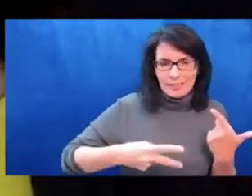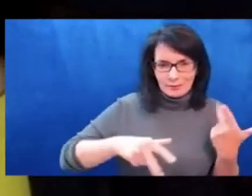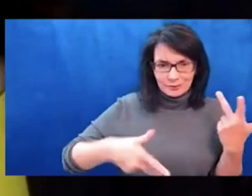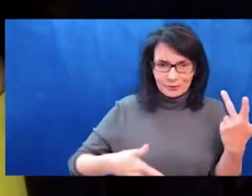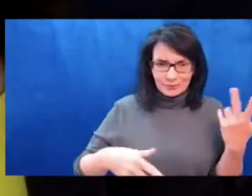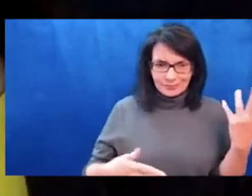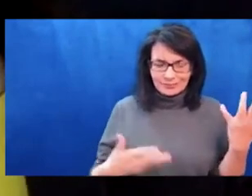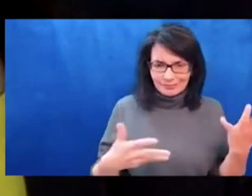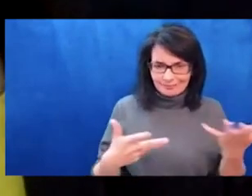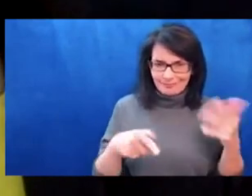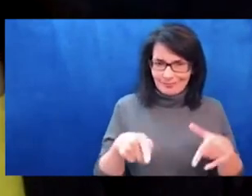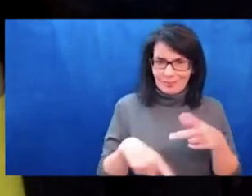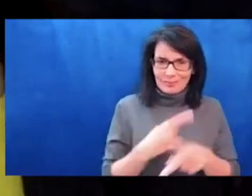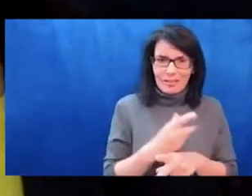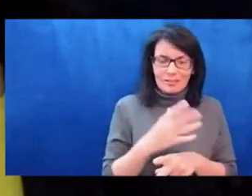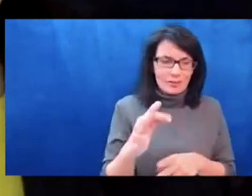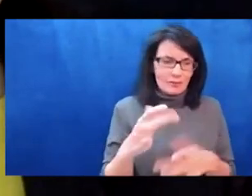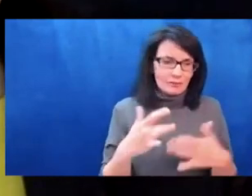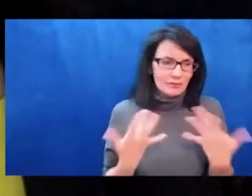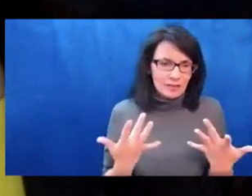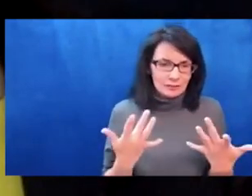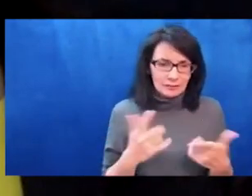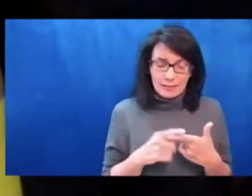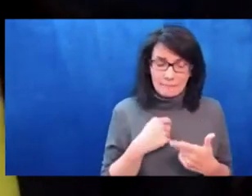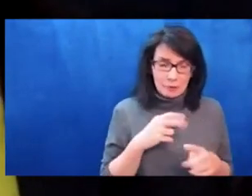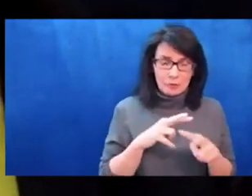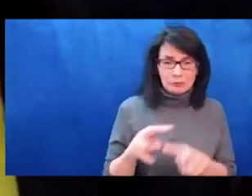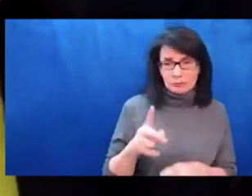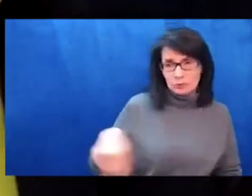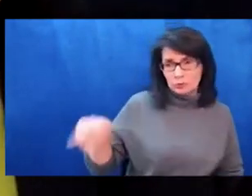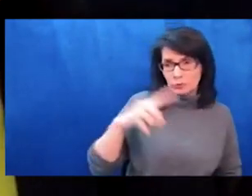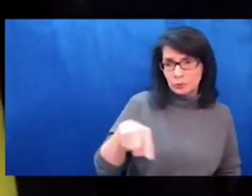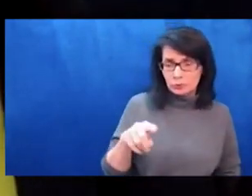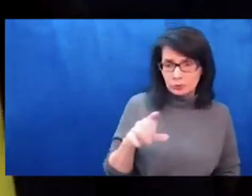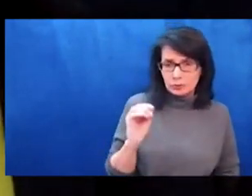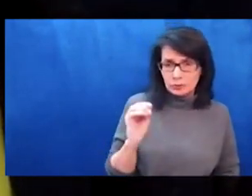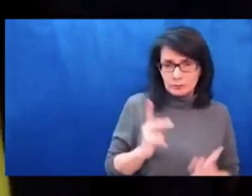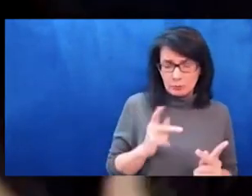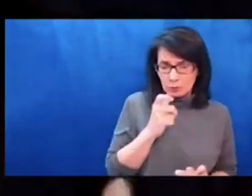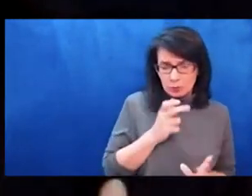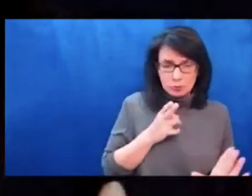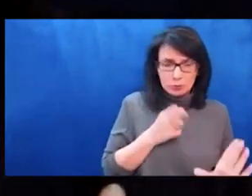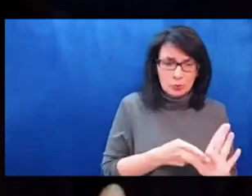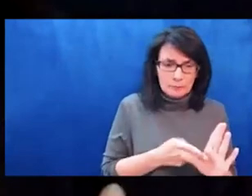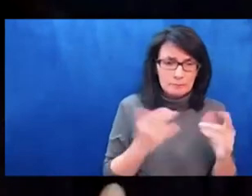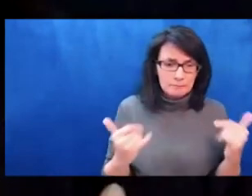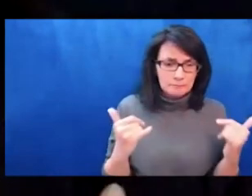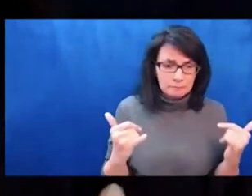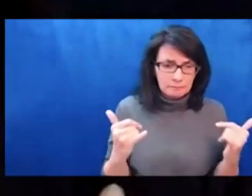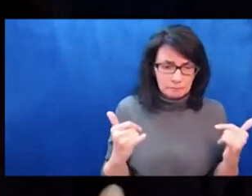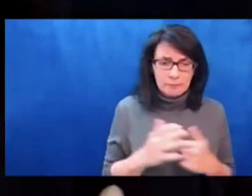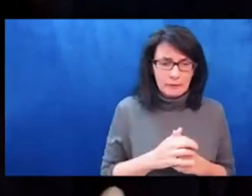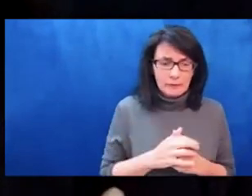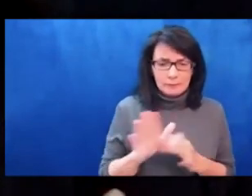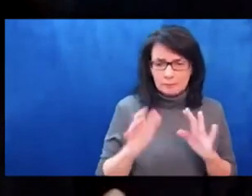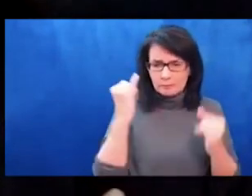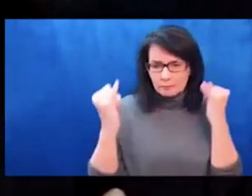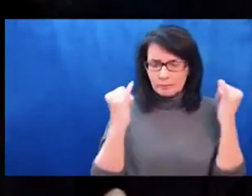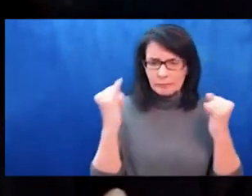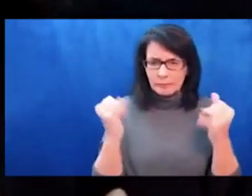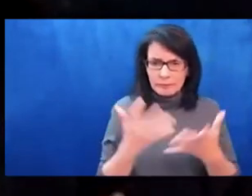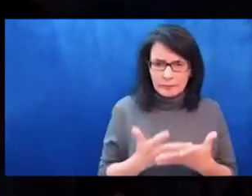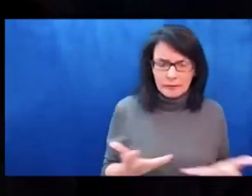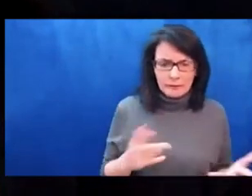I think we may have lost Mikita, but I just want to again express the deep appreciation